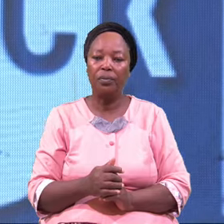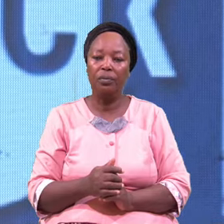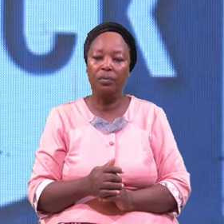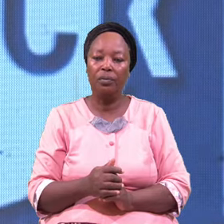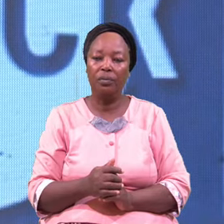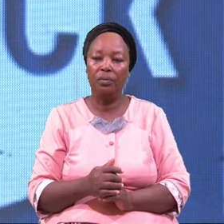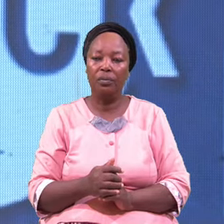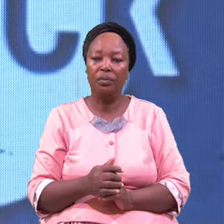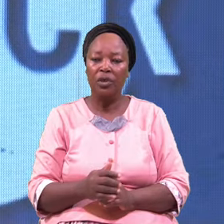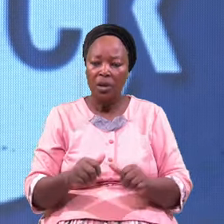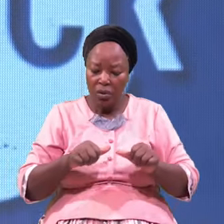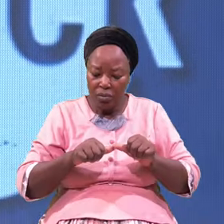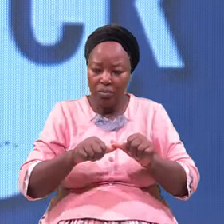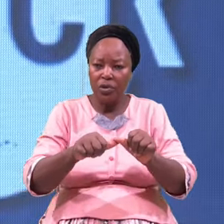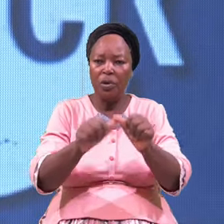Importunate Prayer